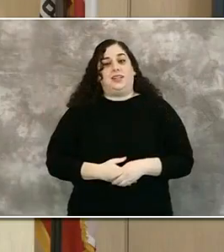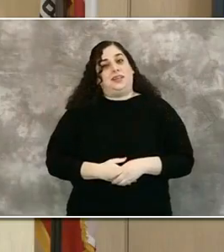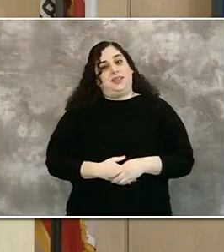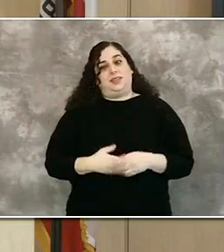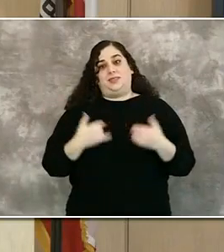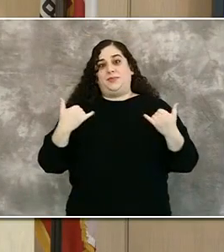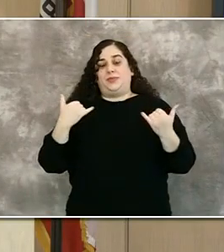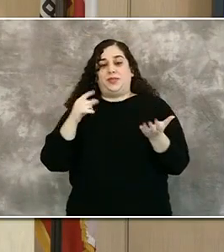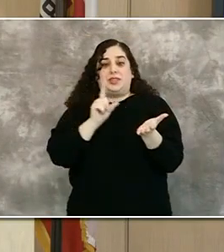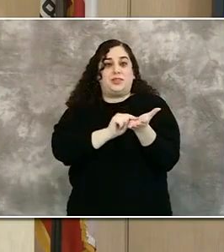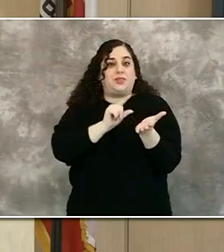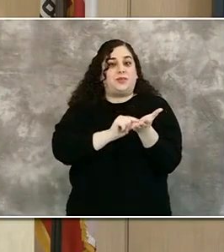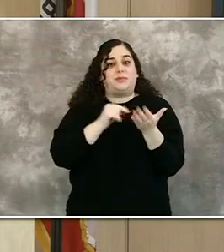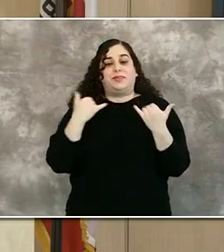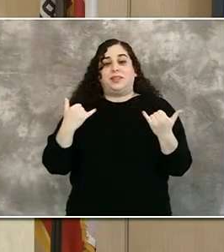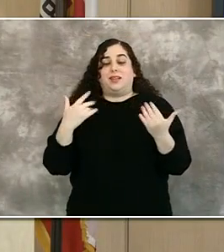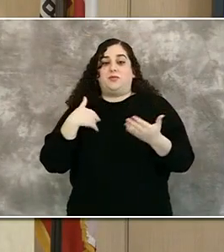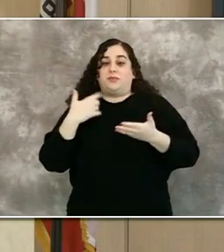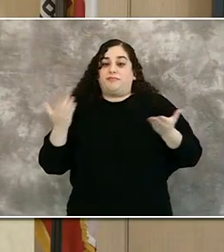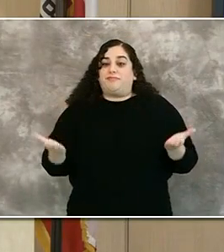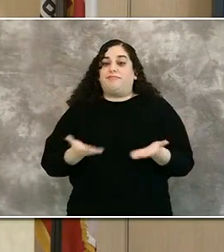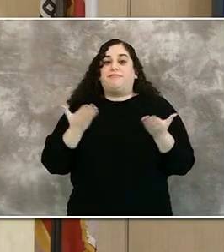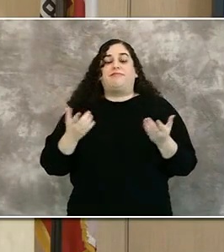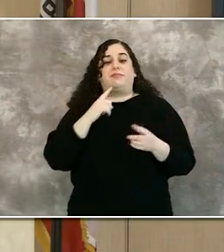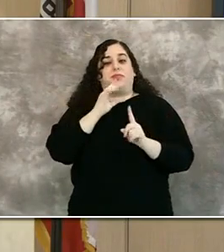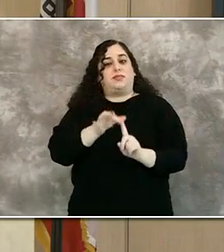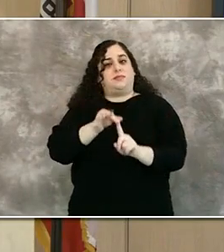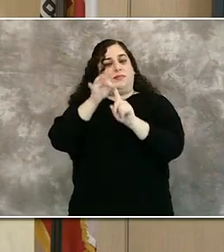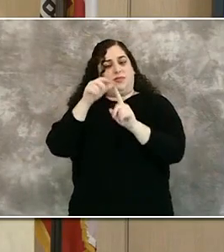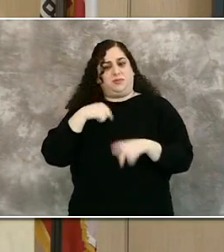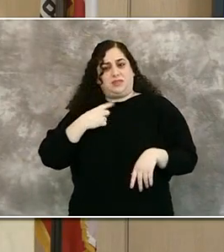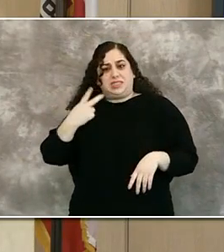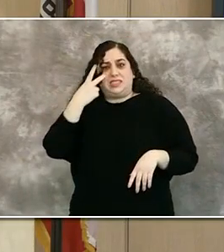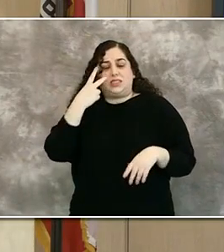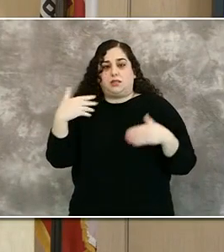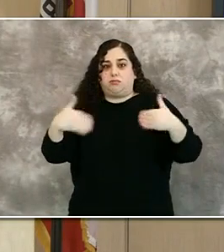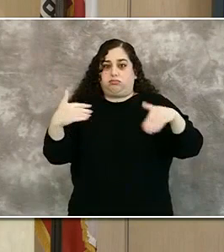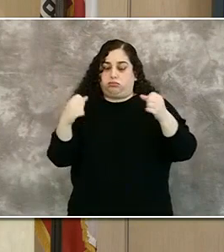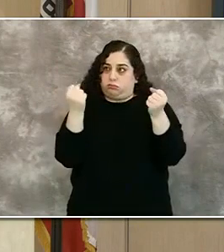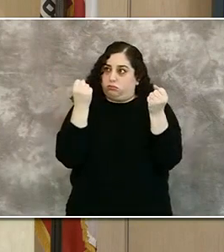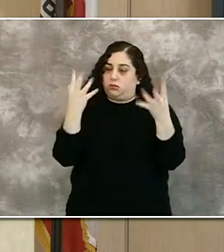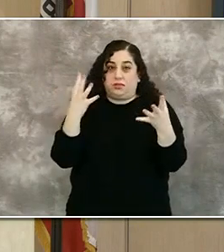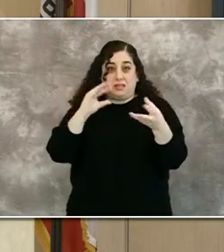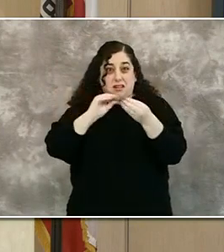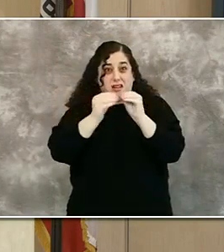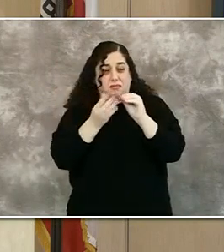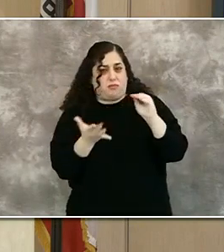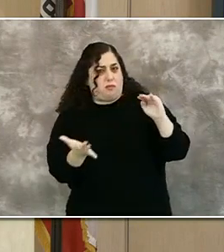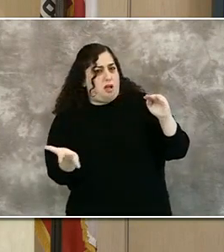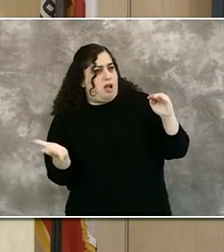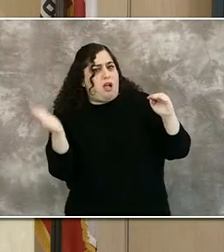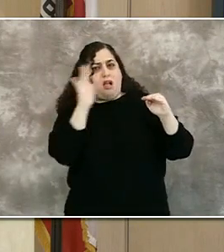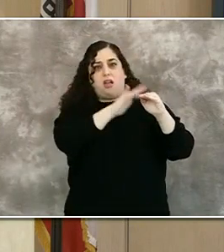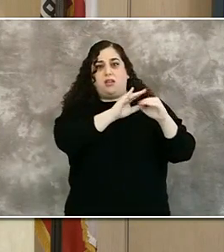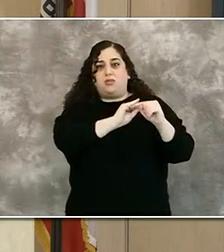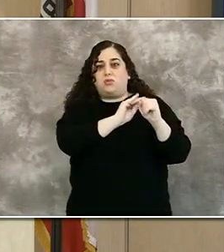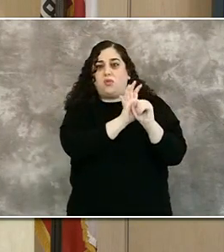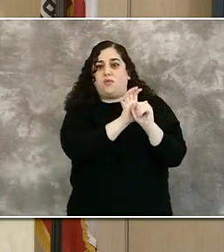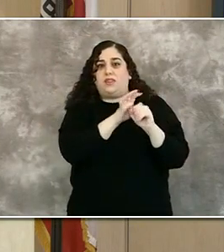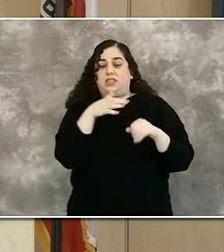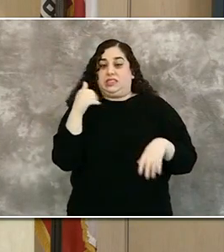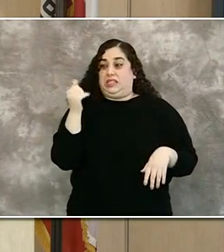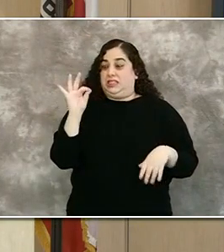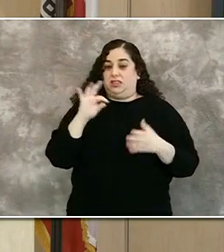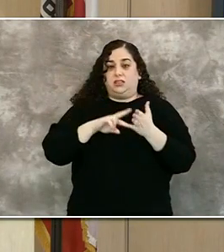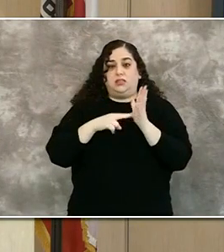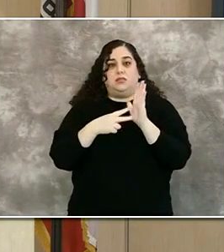We're here today for this special briefing since we continue to see a record number of COVID-19 cases resulting in more hospitalizations and